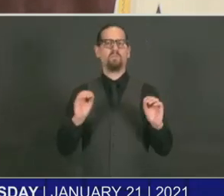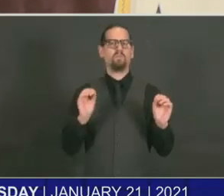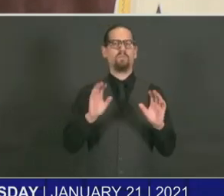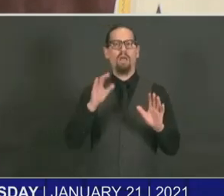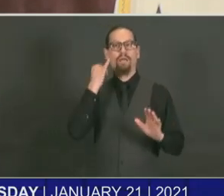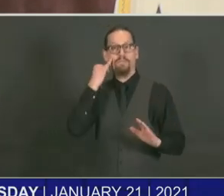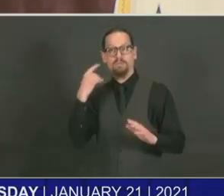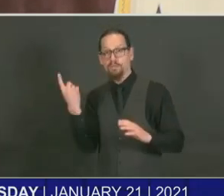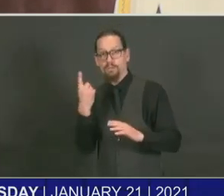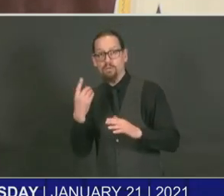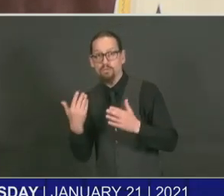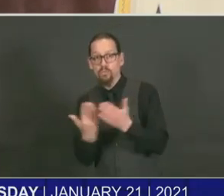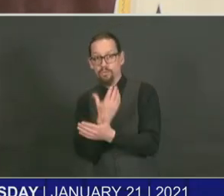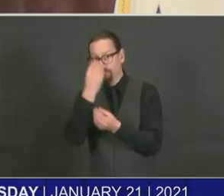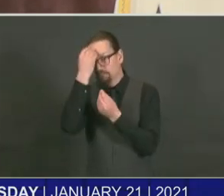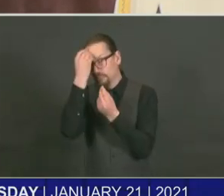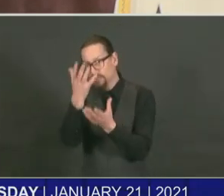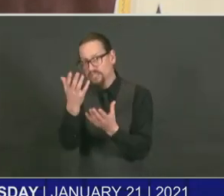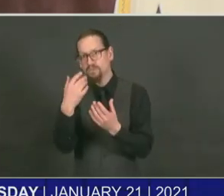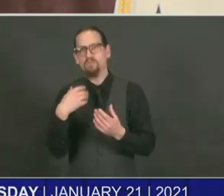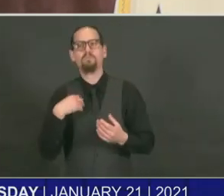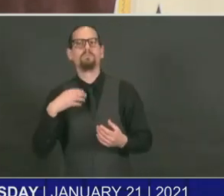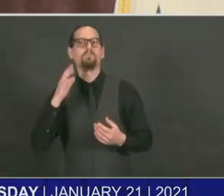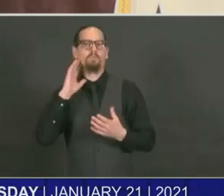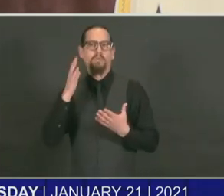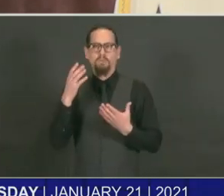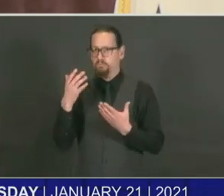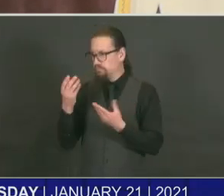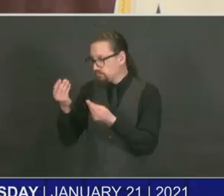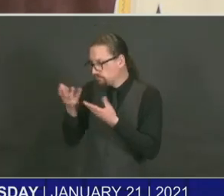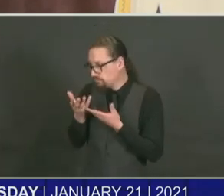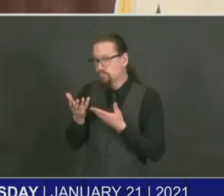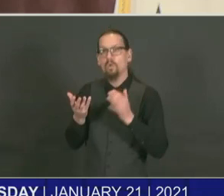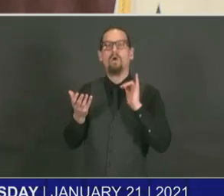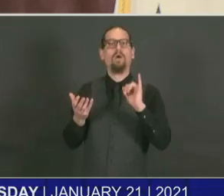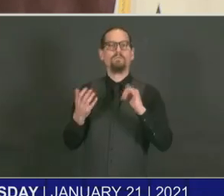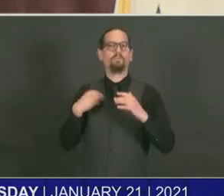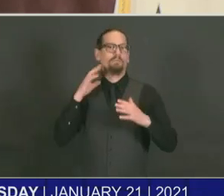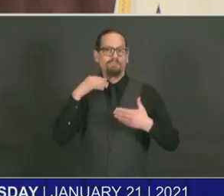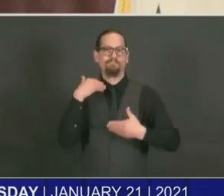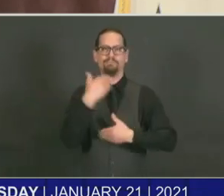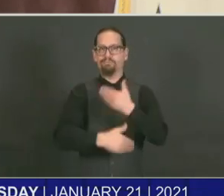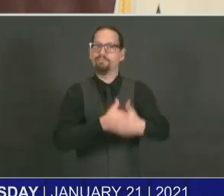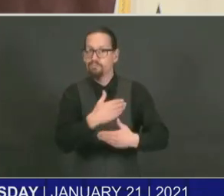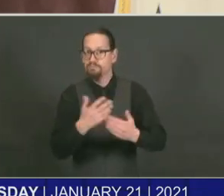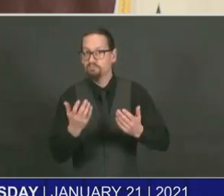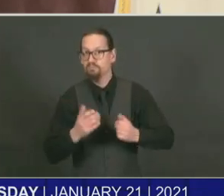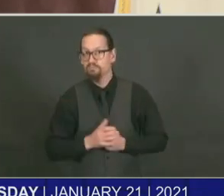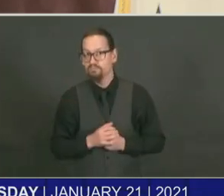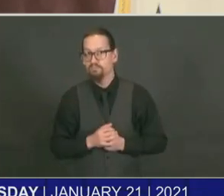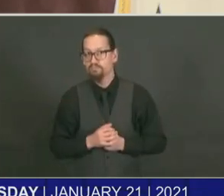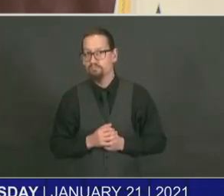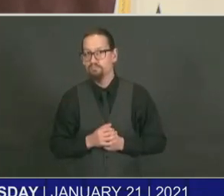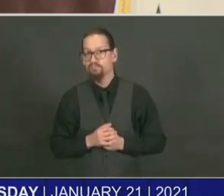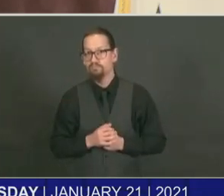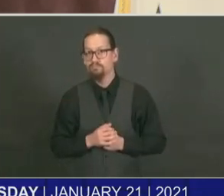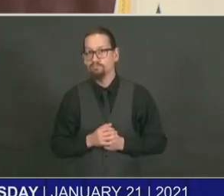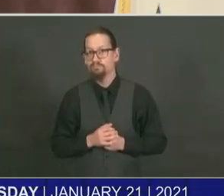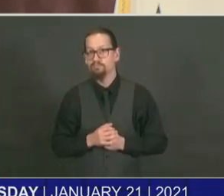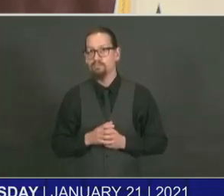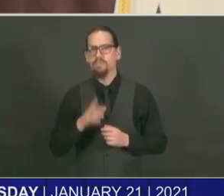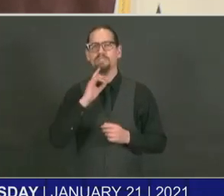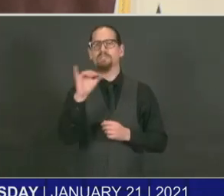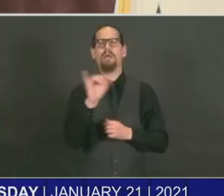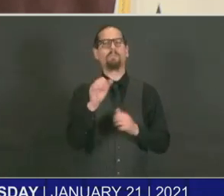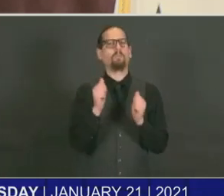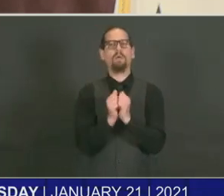that allows us to proceed in a way that's adjusted to what they did as part of the vaccine